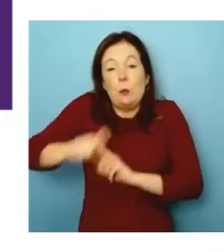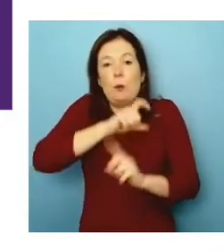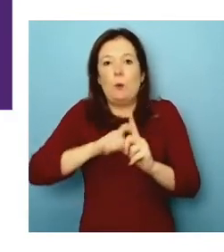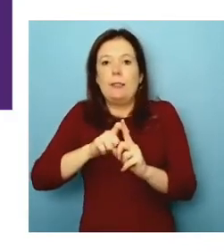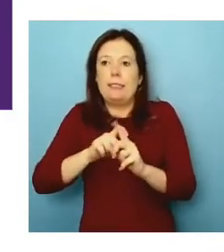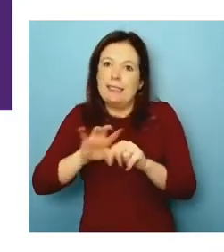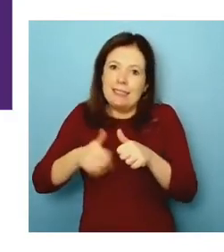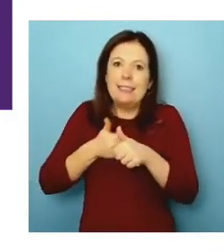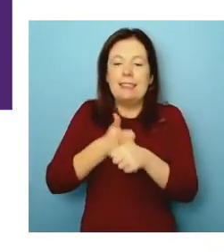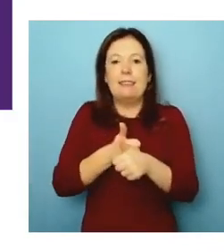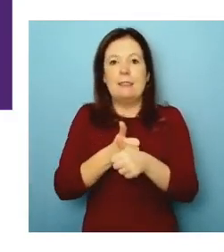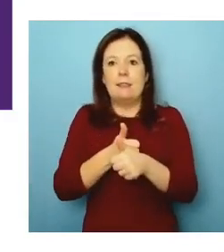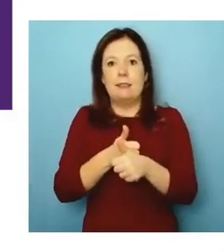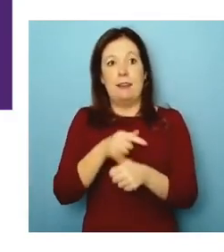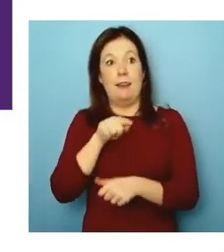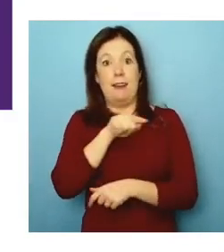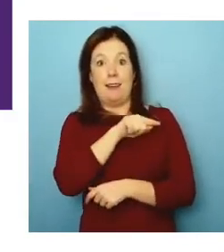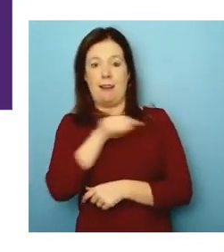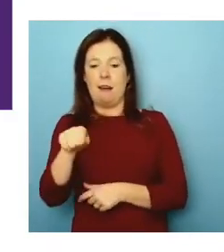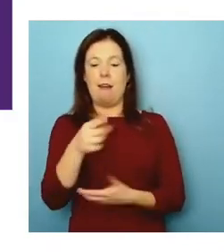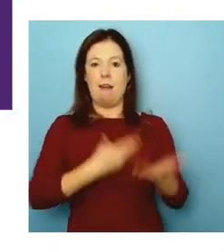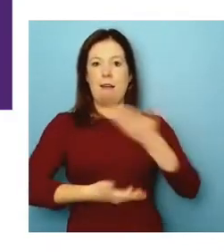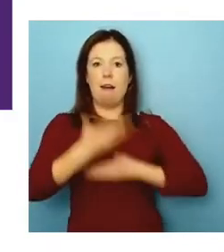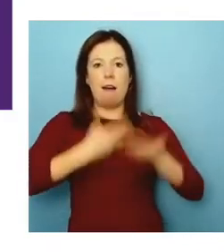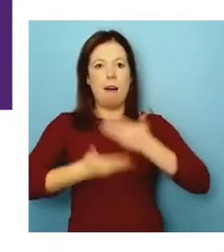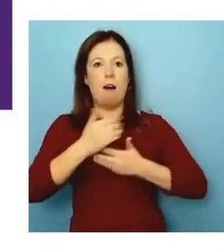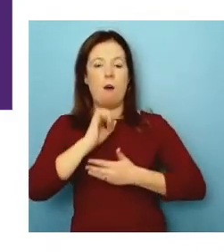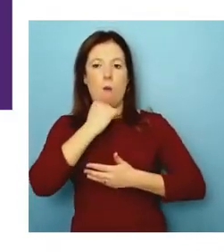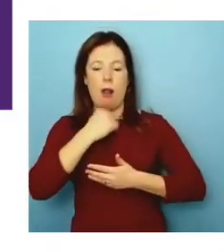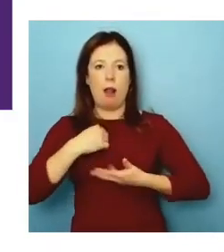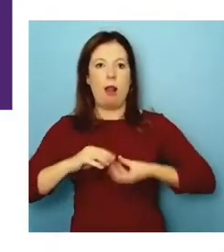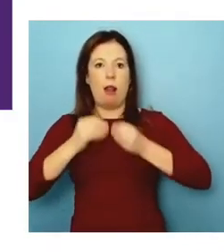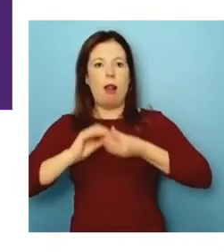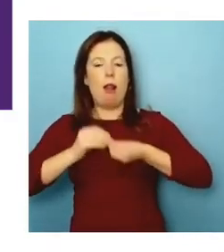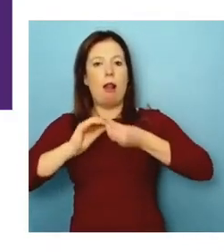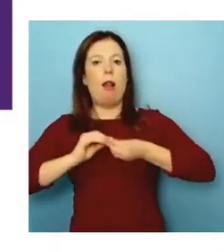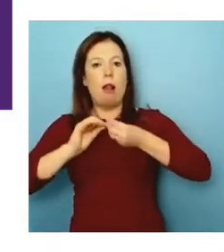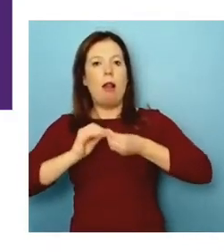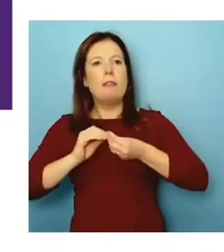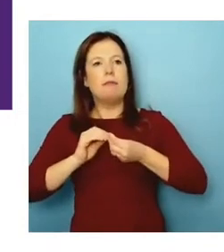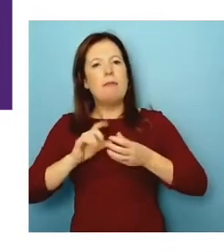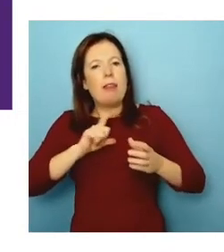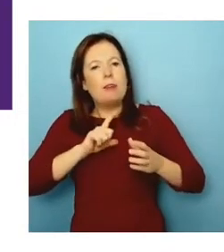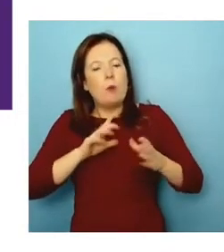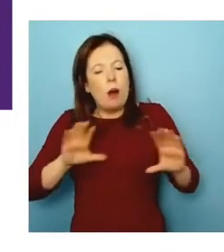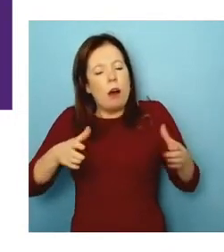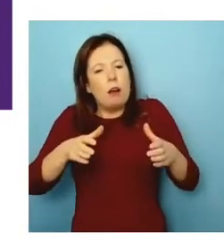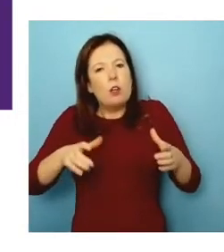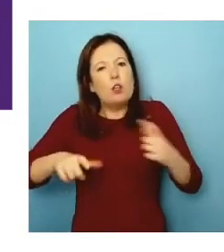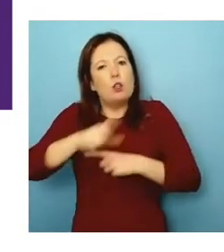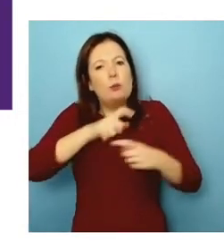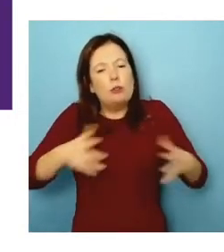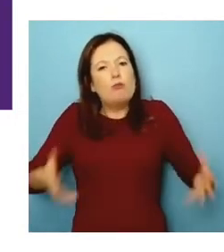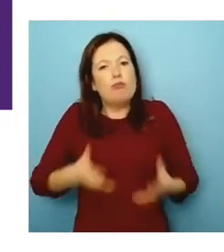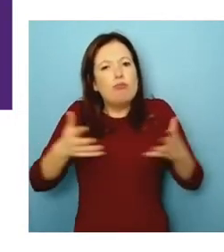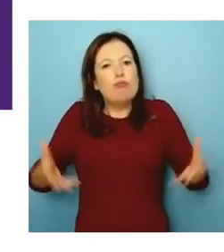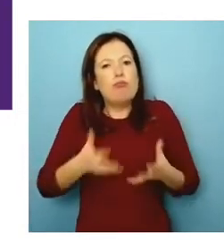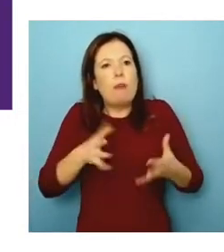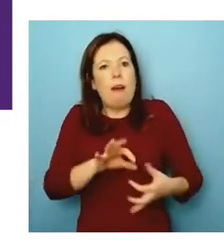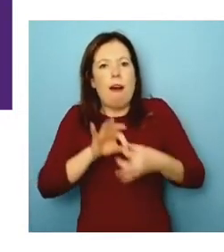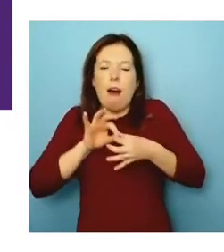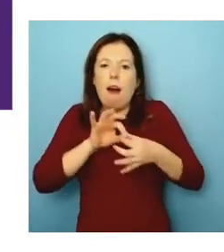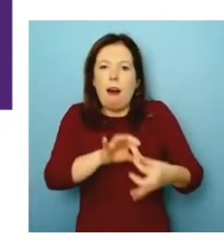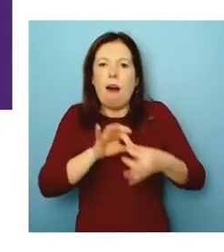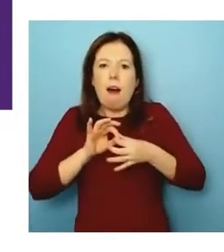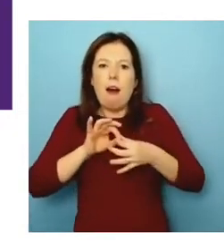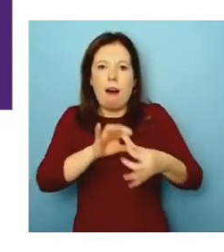us who's going to tell us how this product needs to become. So we spent our time actually fostering a community that actually kind of took the app in use, the app, the